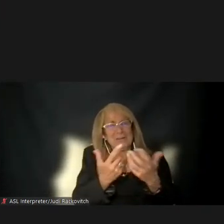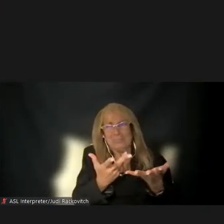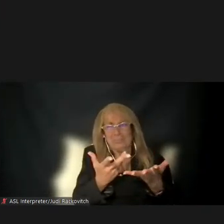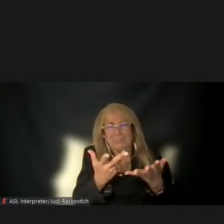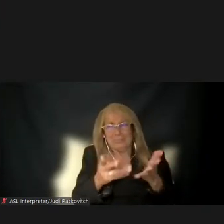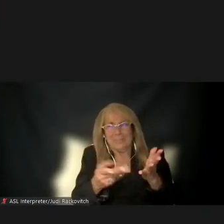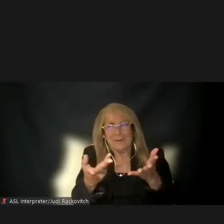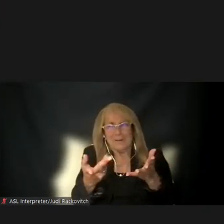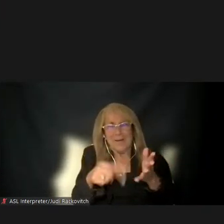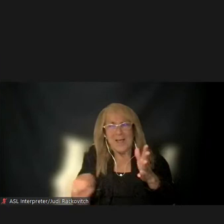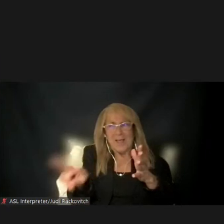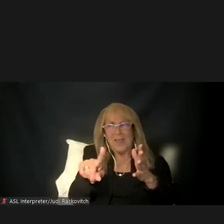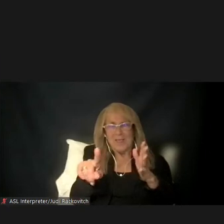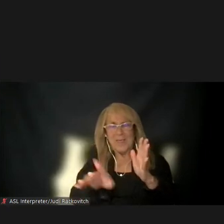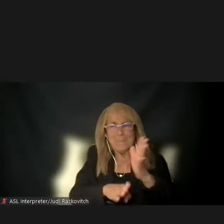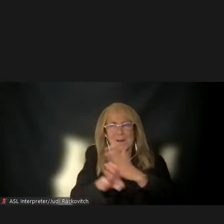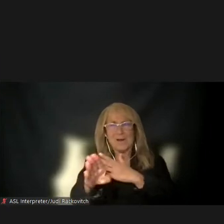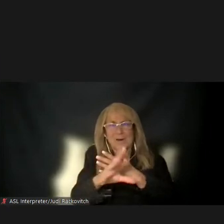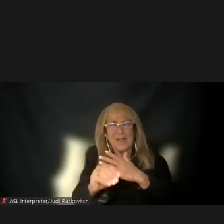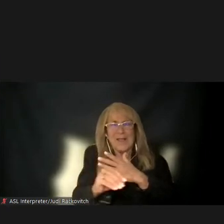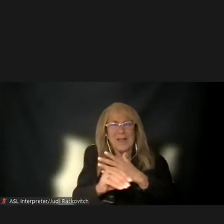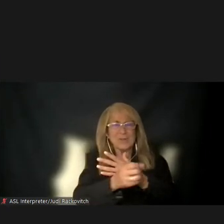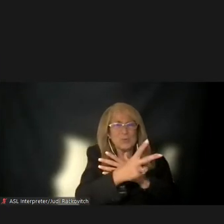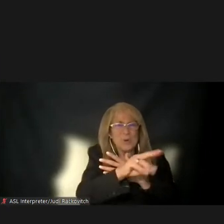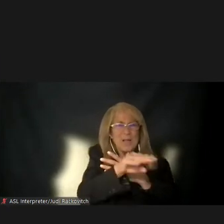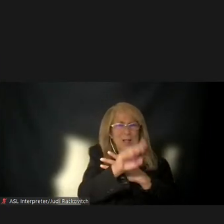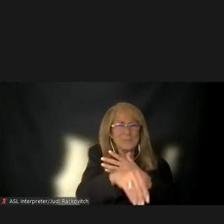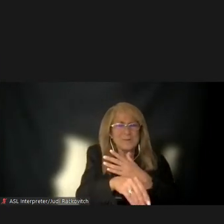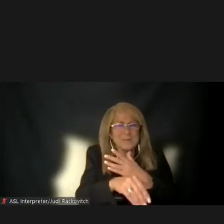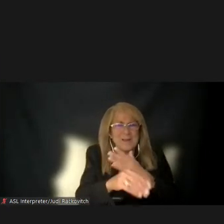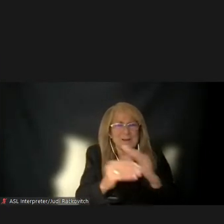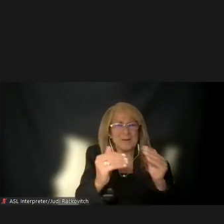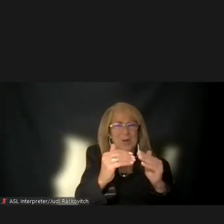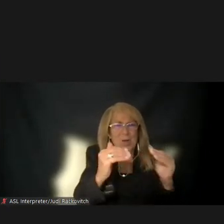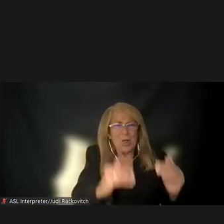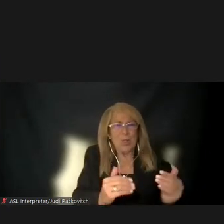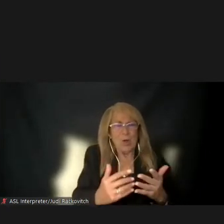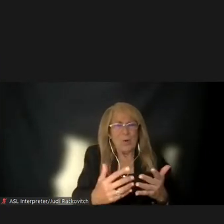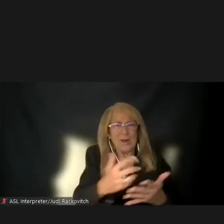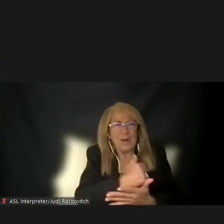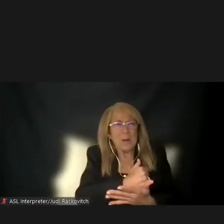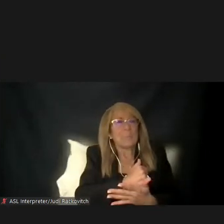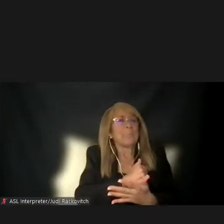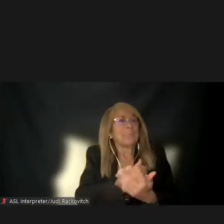is considered low income. I'll drill down on this data a little more in the next slide.